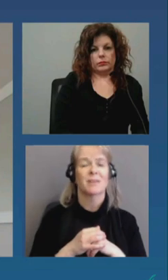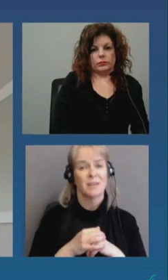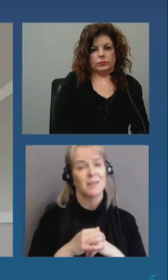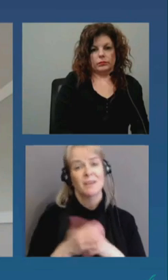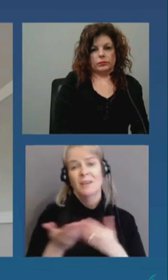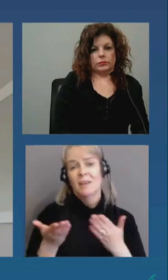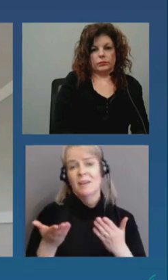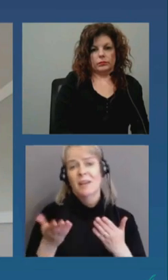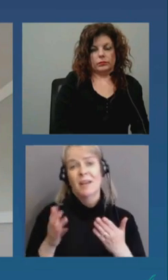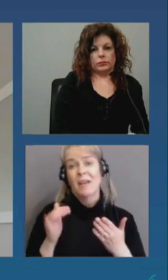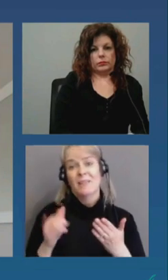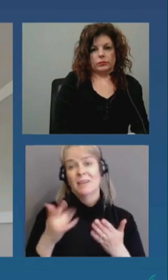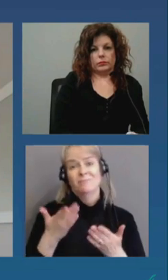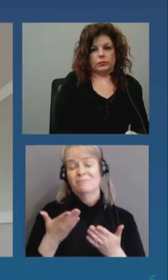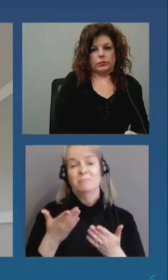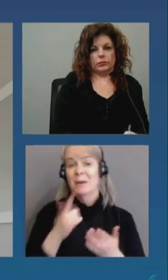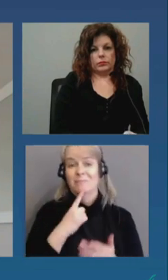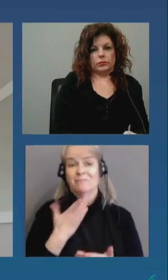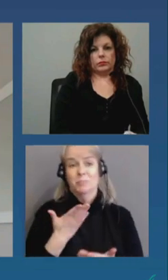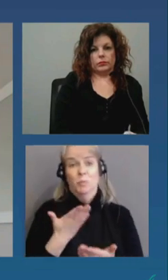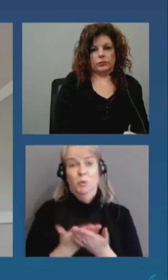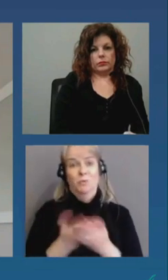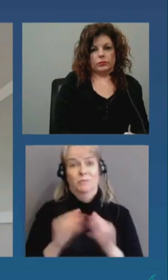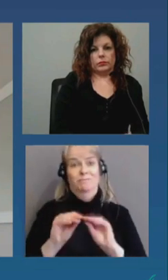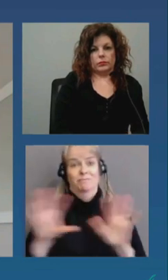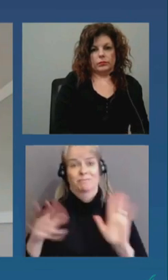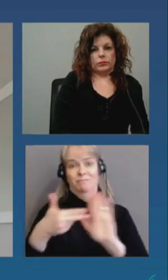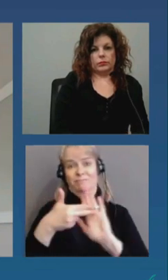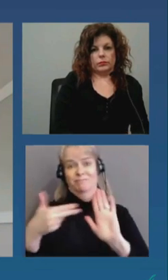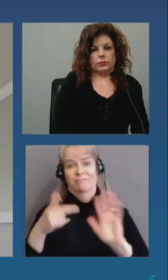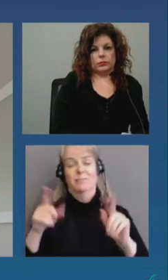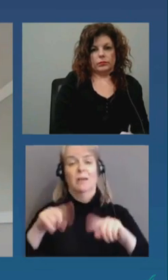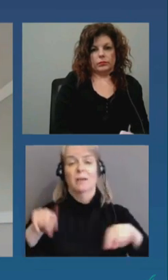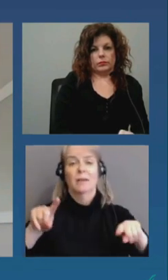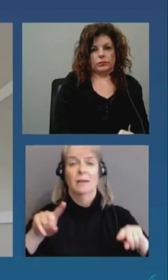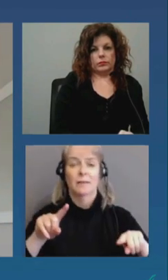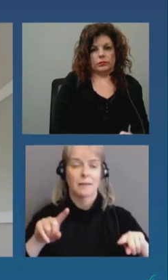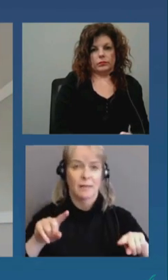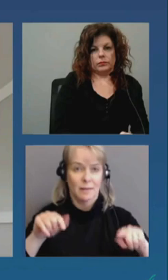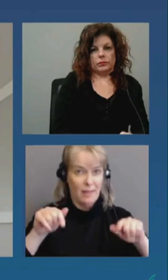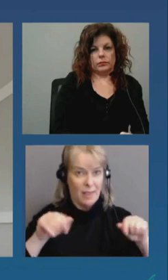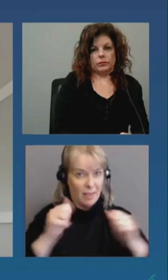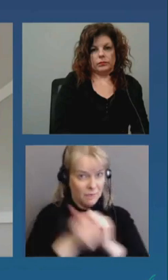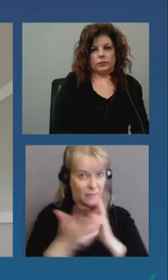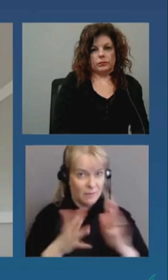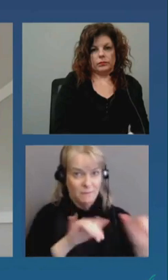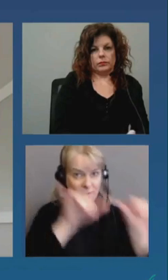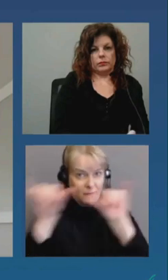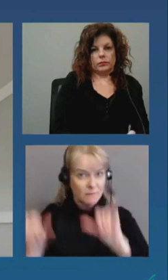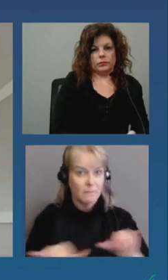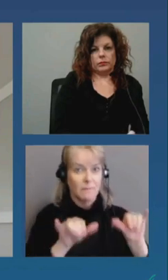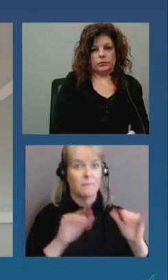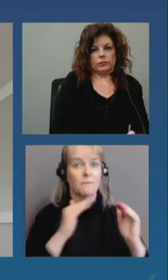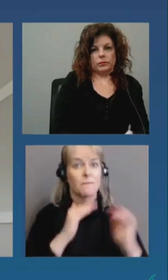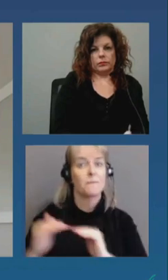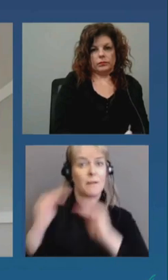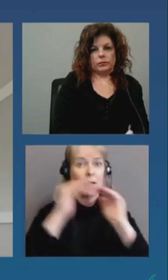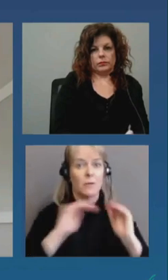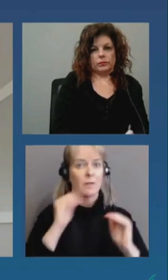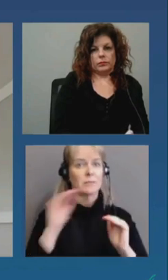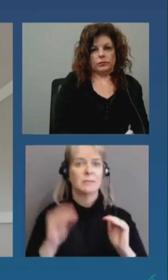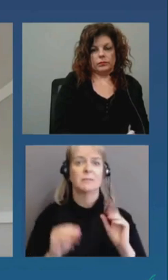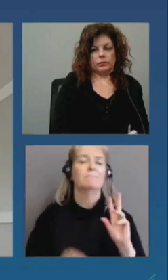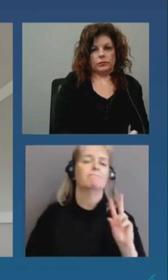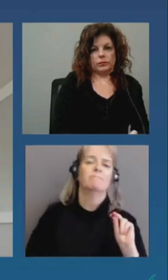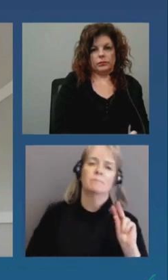that things aren't fair in our city and we need to work hard to change the systems and the structures that provide more advantage to some